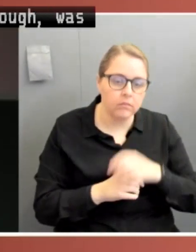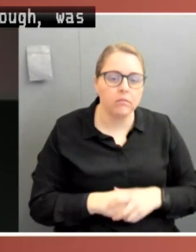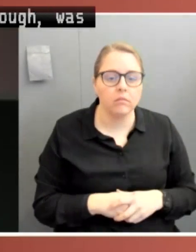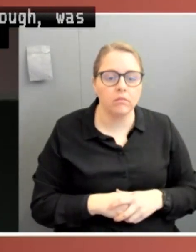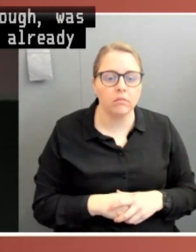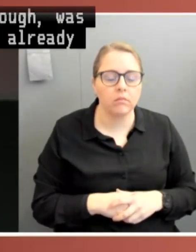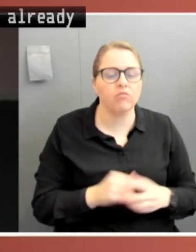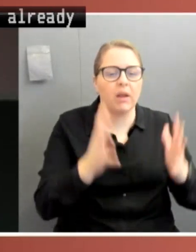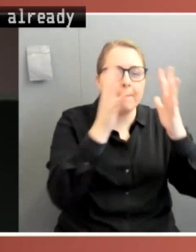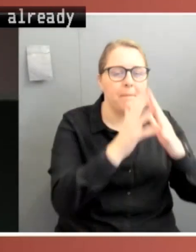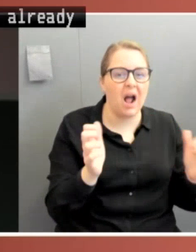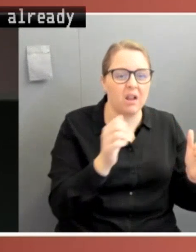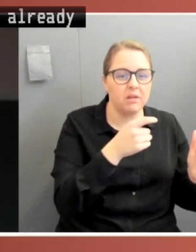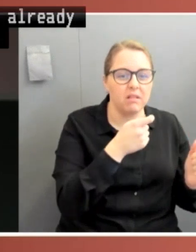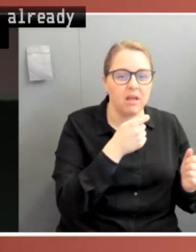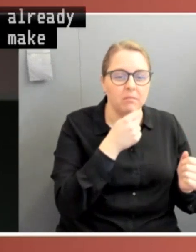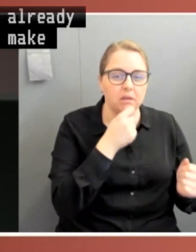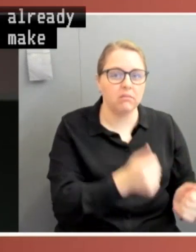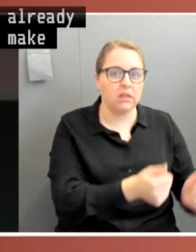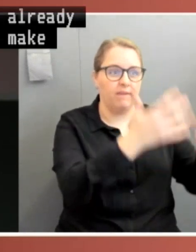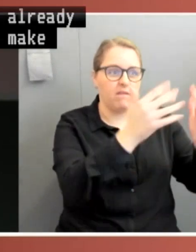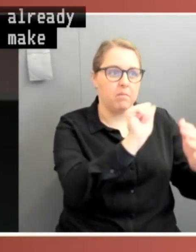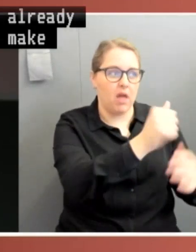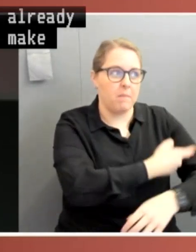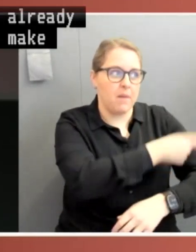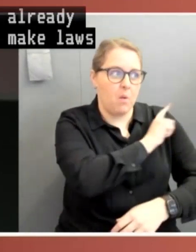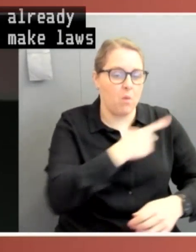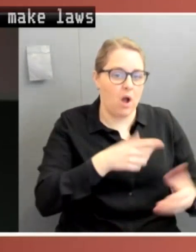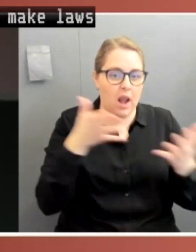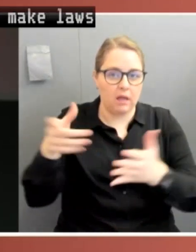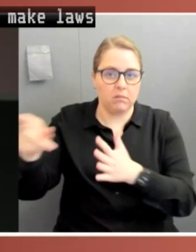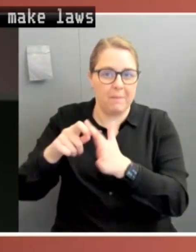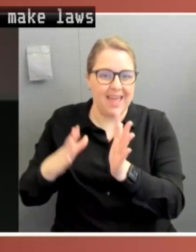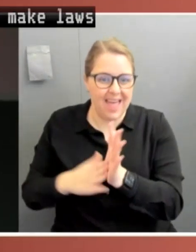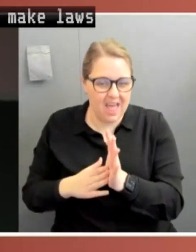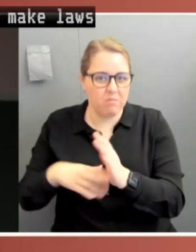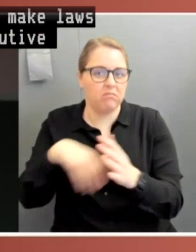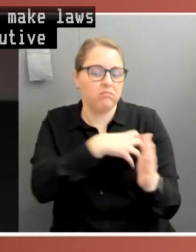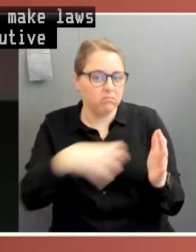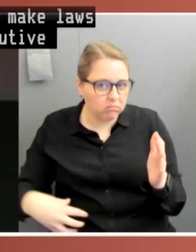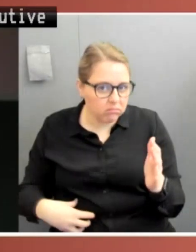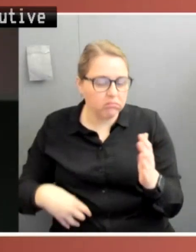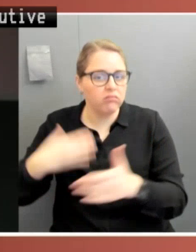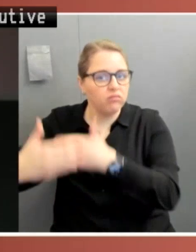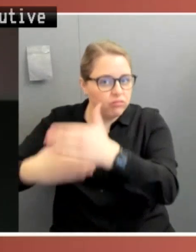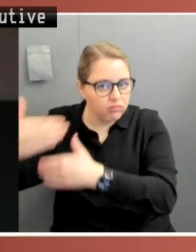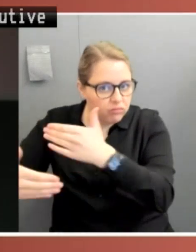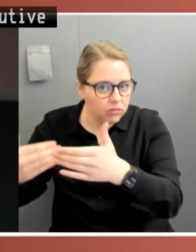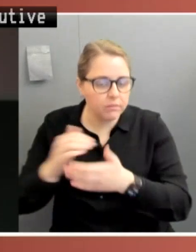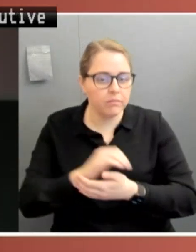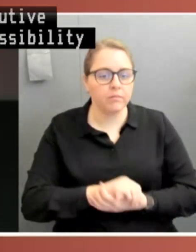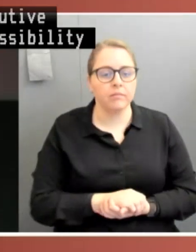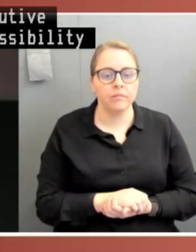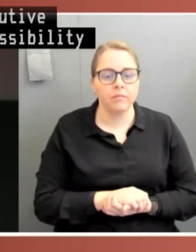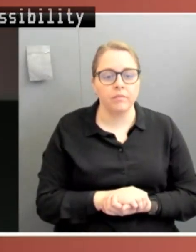make laws in these areas to the Executive without enabling it the possibility of scrutiny through disallowance. And as Harry